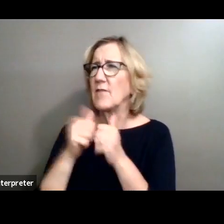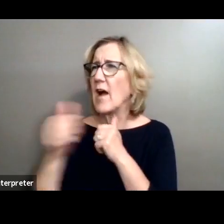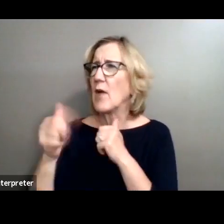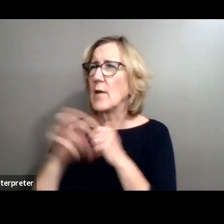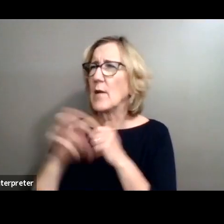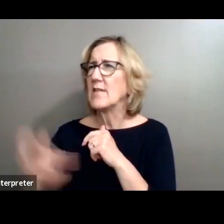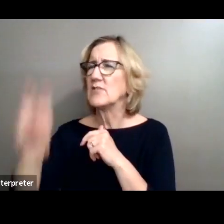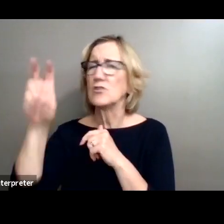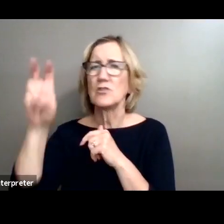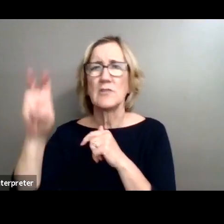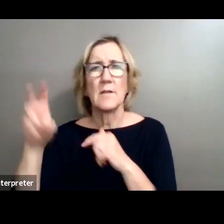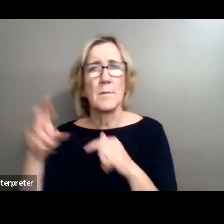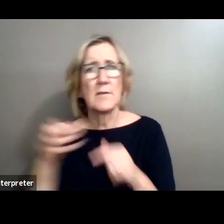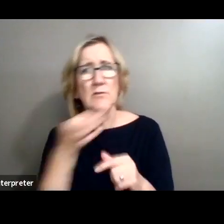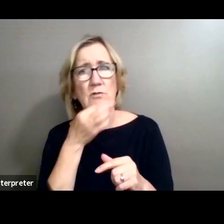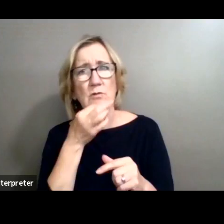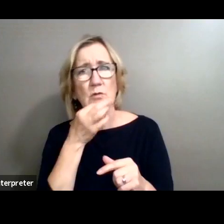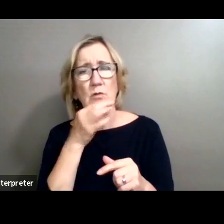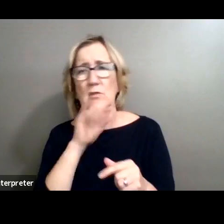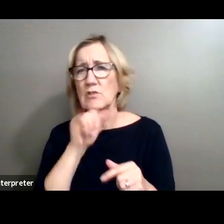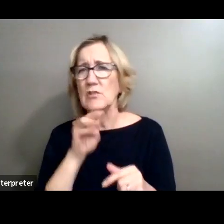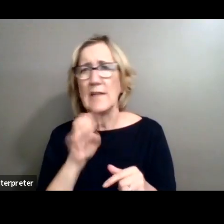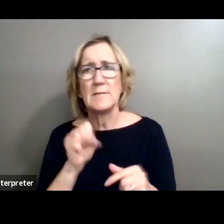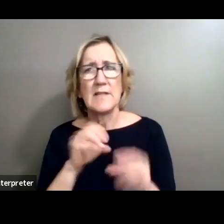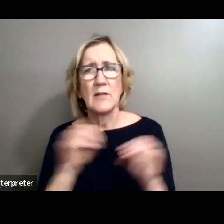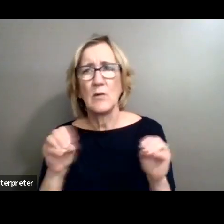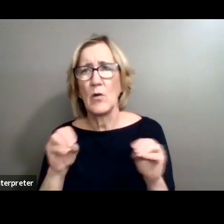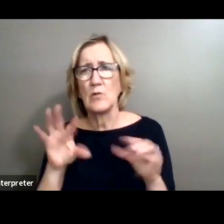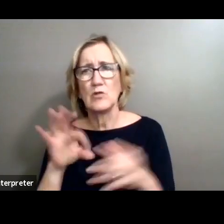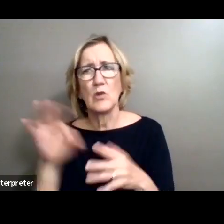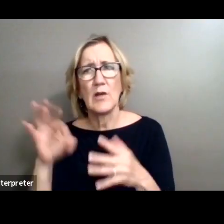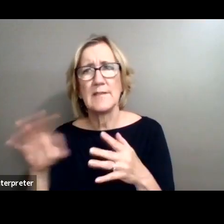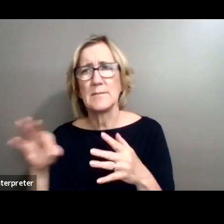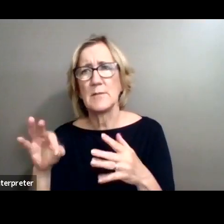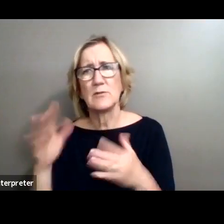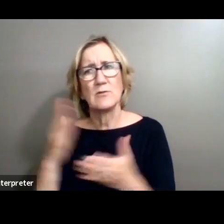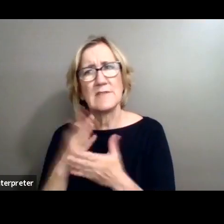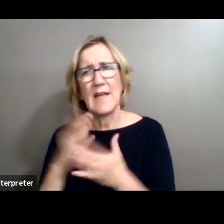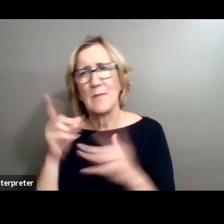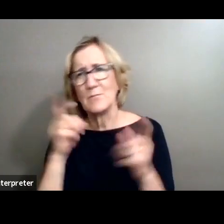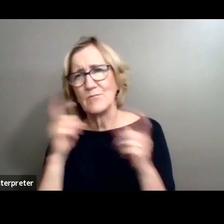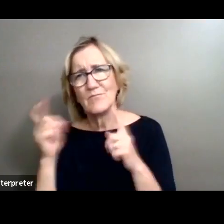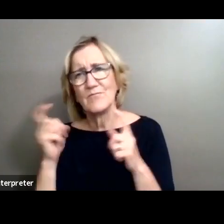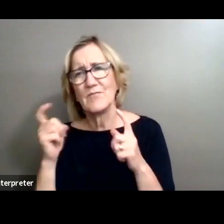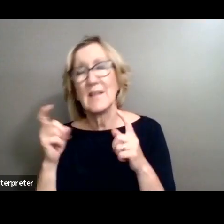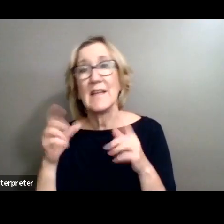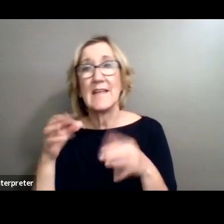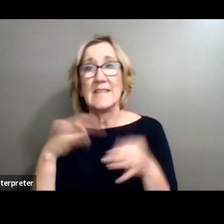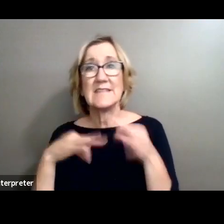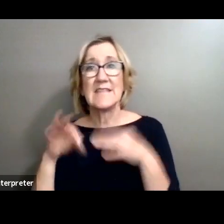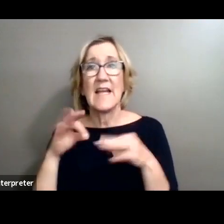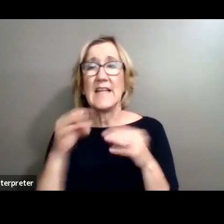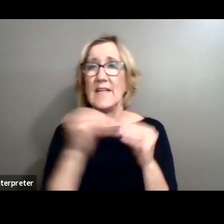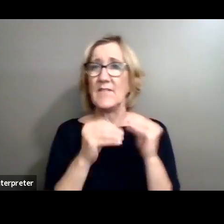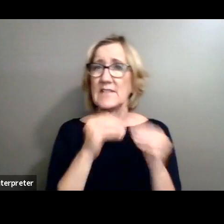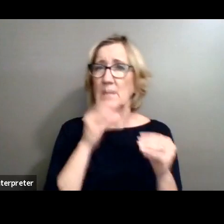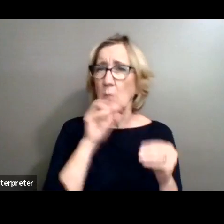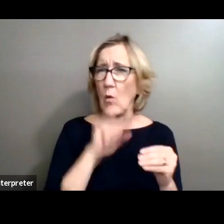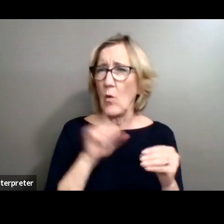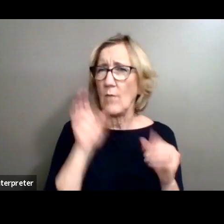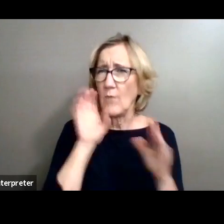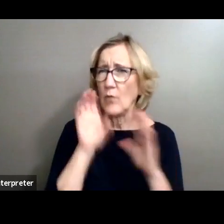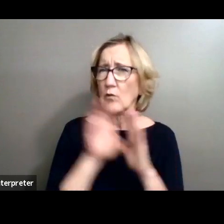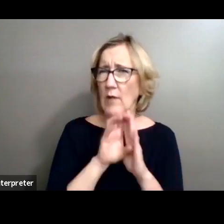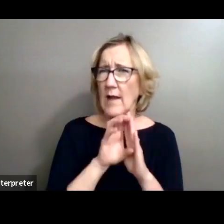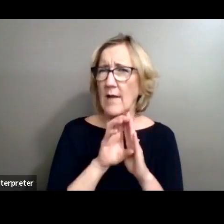Eventually, though, James had no choice but to put away his camera. Instead, he fixed up old photographs sent to him by